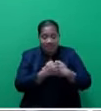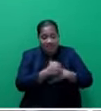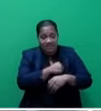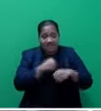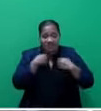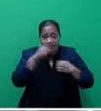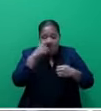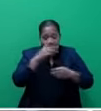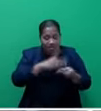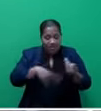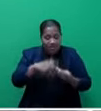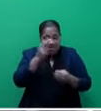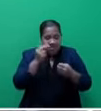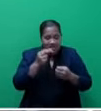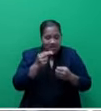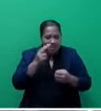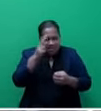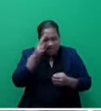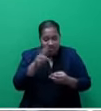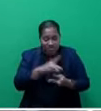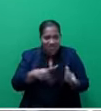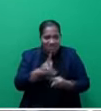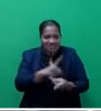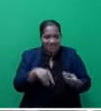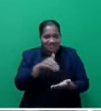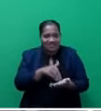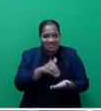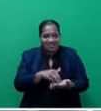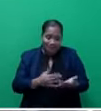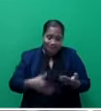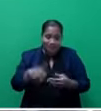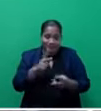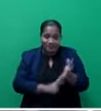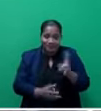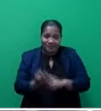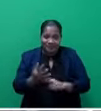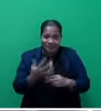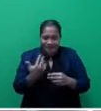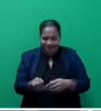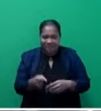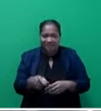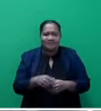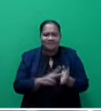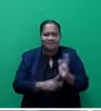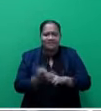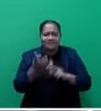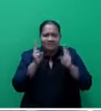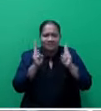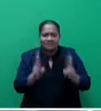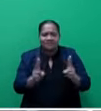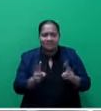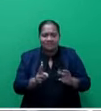when natural disasters happen. Almost every village has a valley nibosevacoro, or village hall, or a village church,